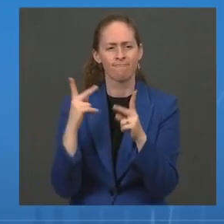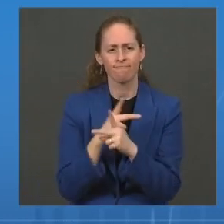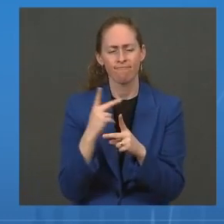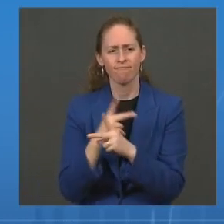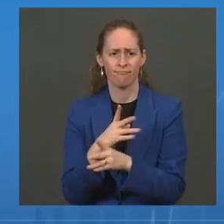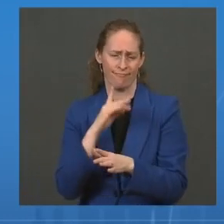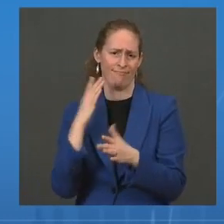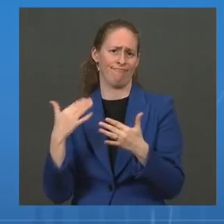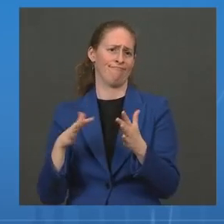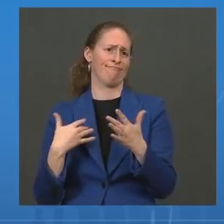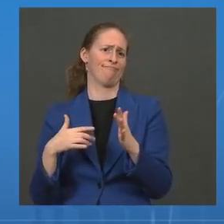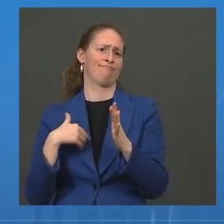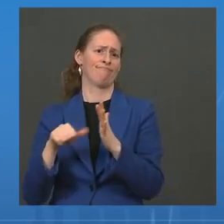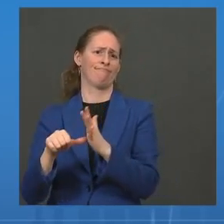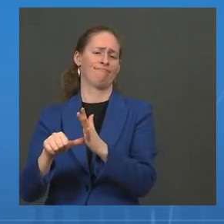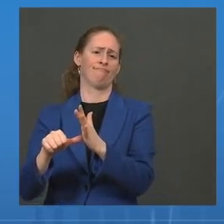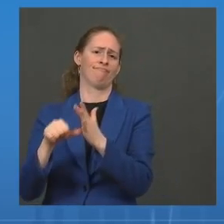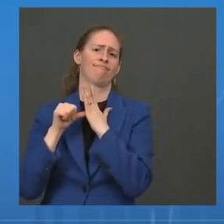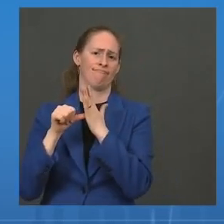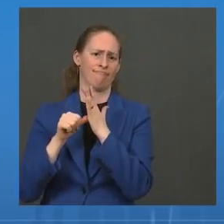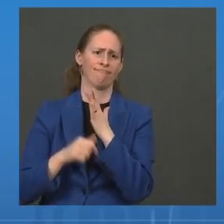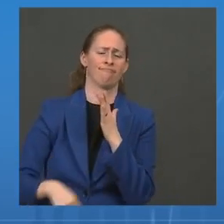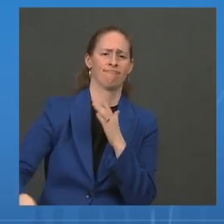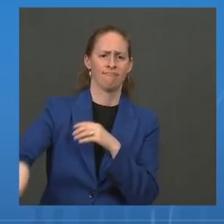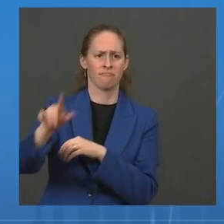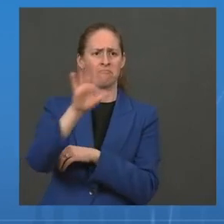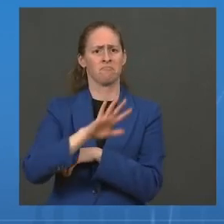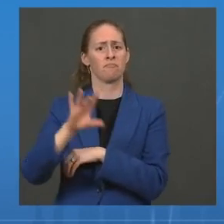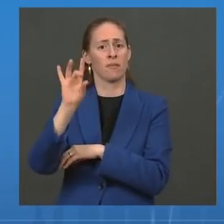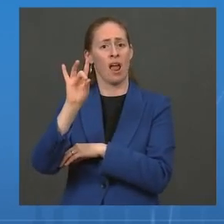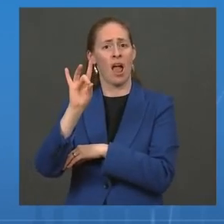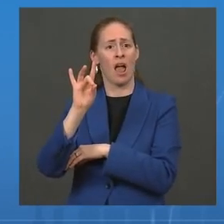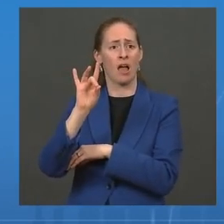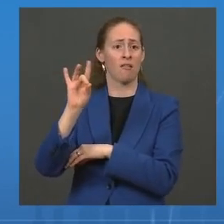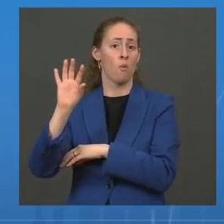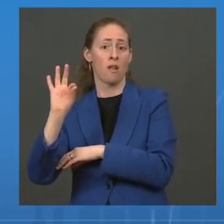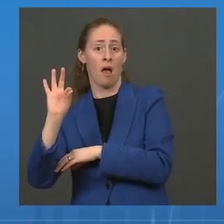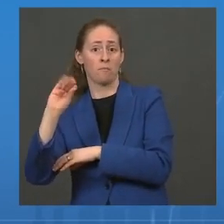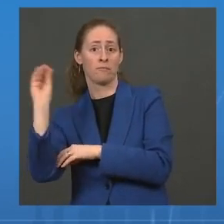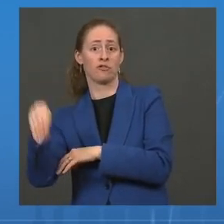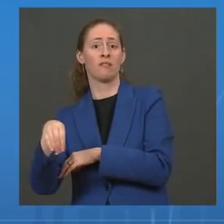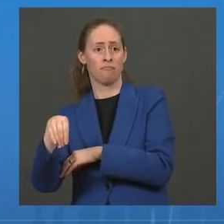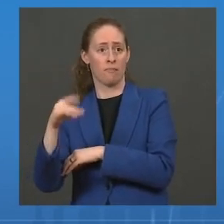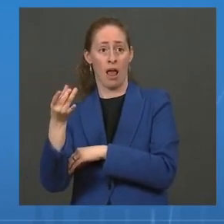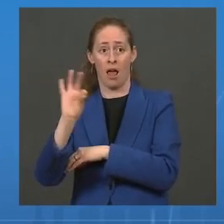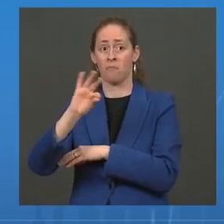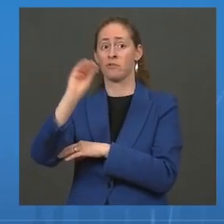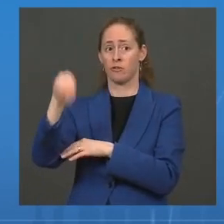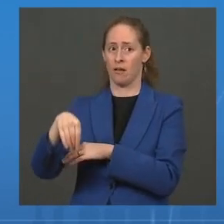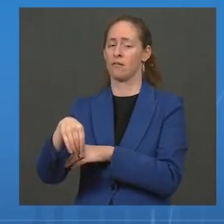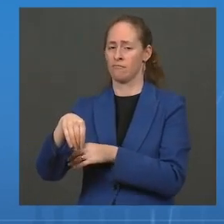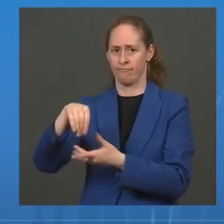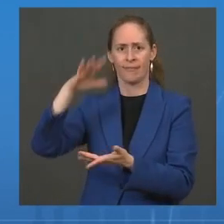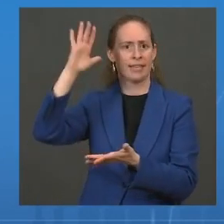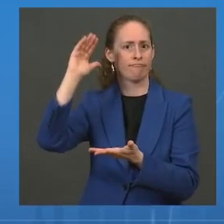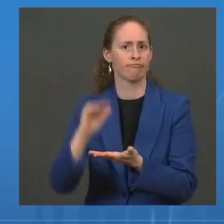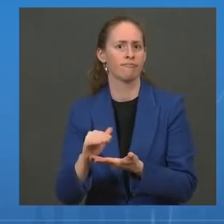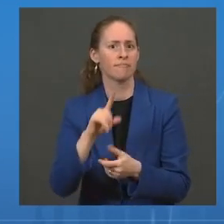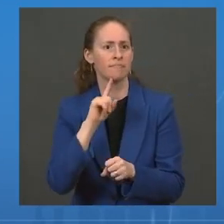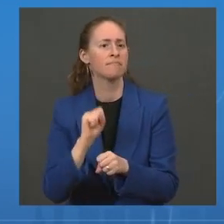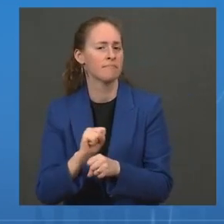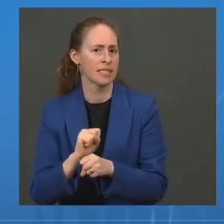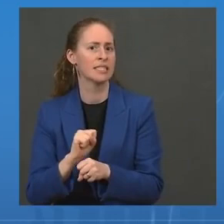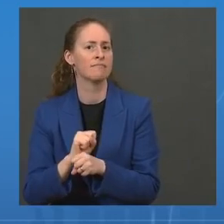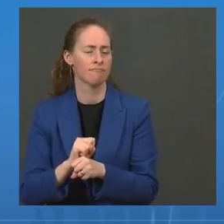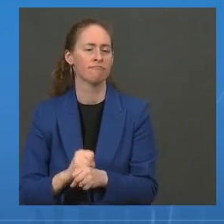89 percent reduction in hospitalizations or death was seen in the treatment arm compared